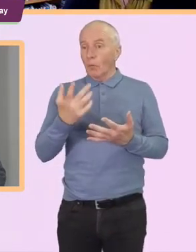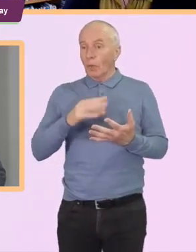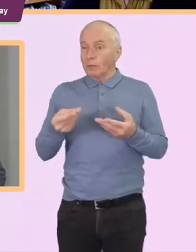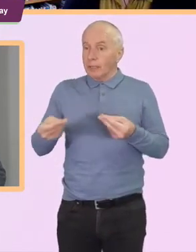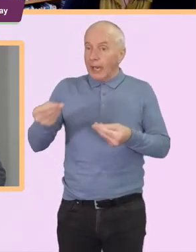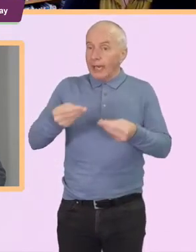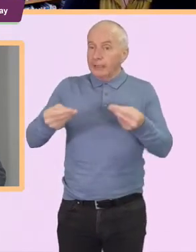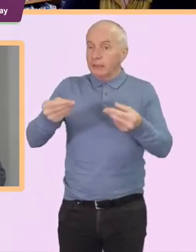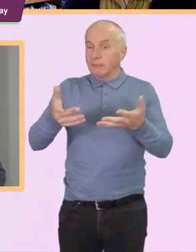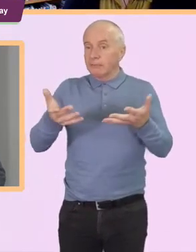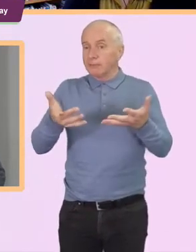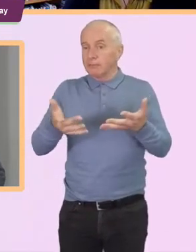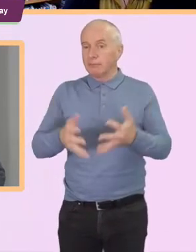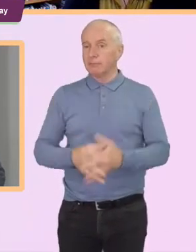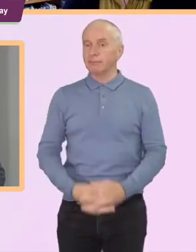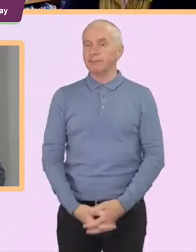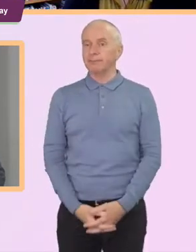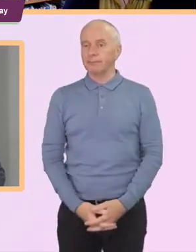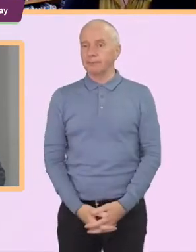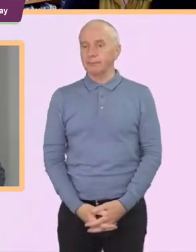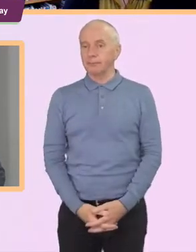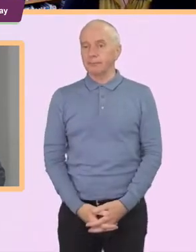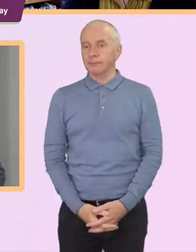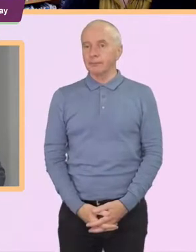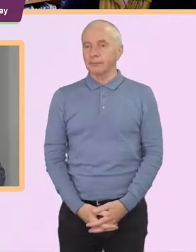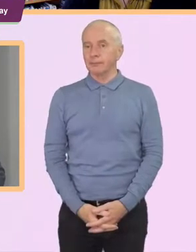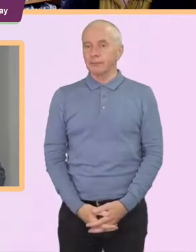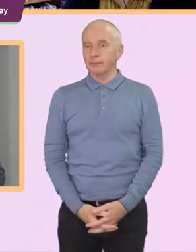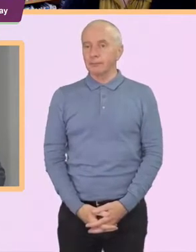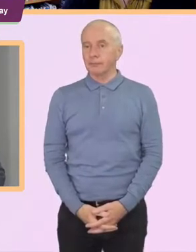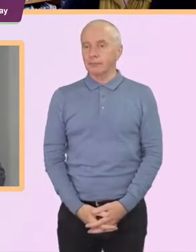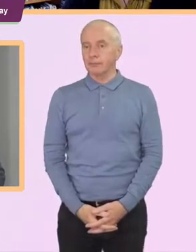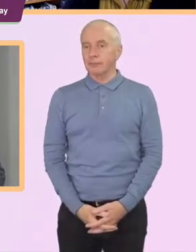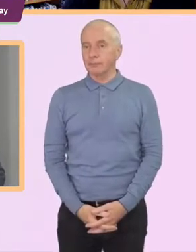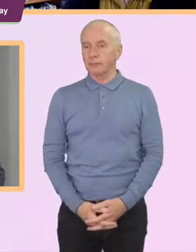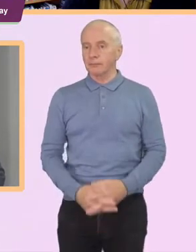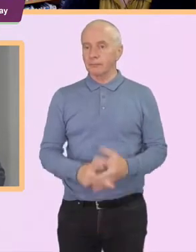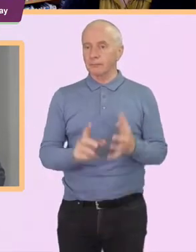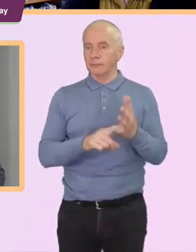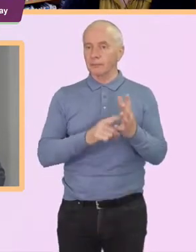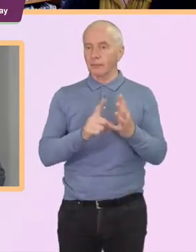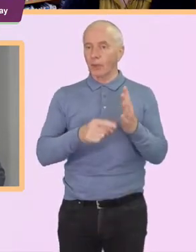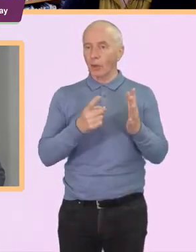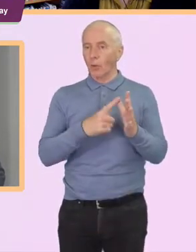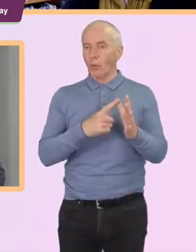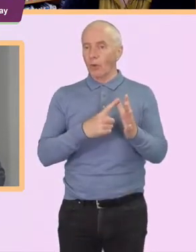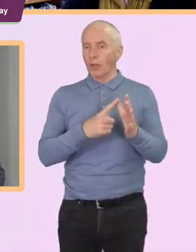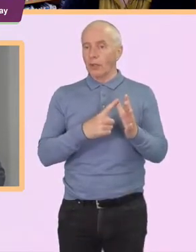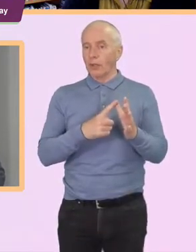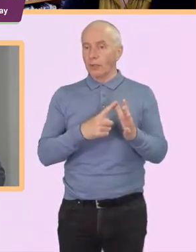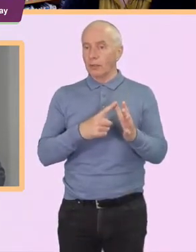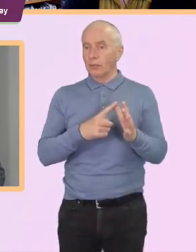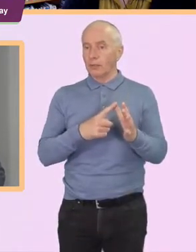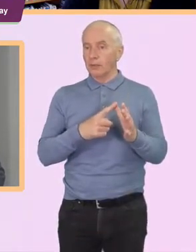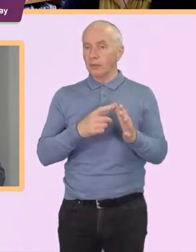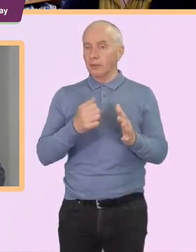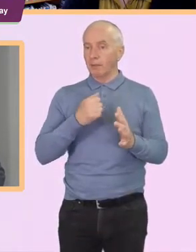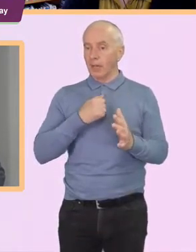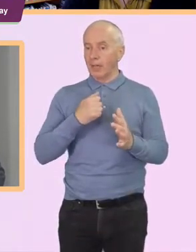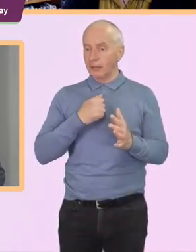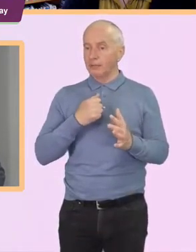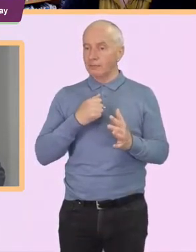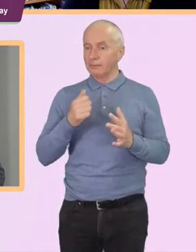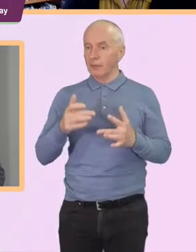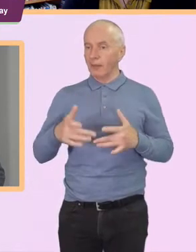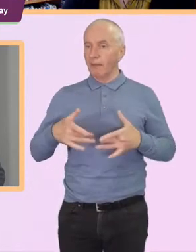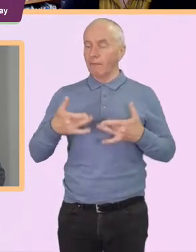anything yeah Laura has got her hand up hi there I my impression is that actually